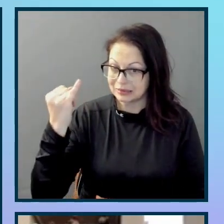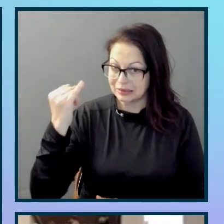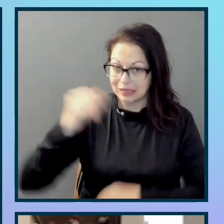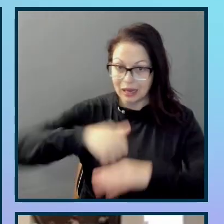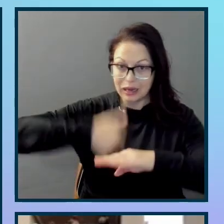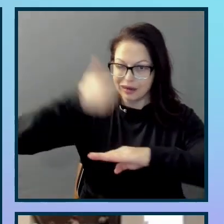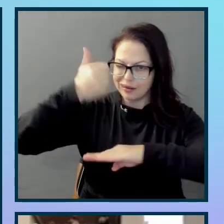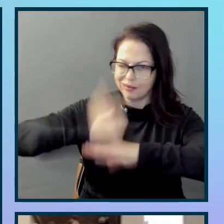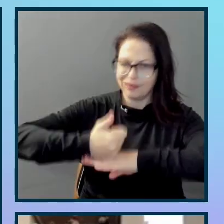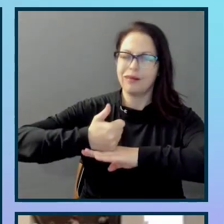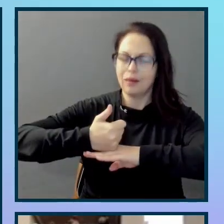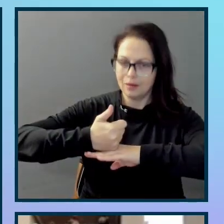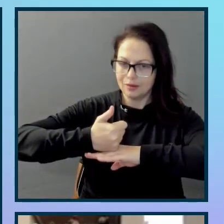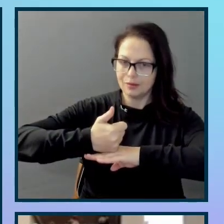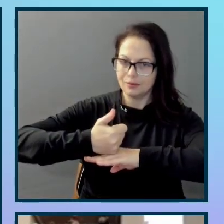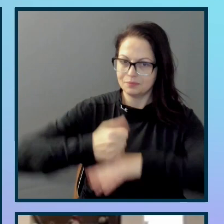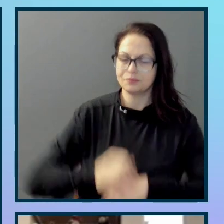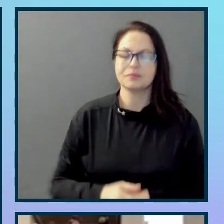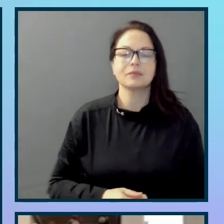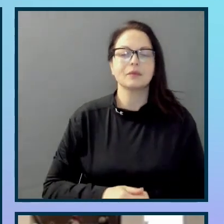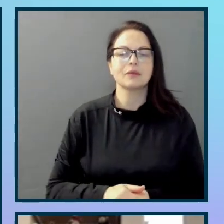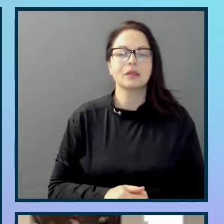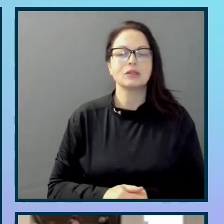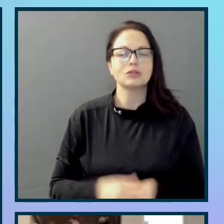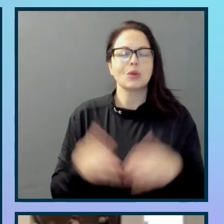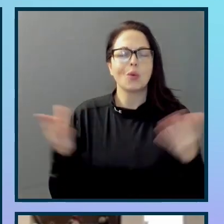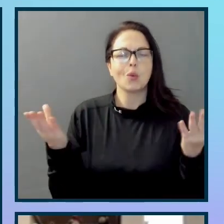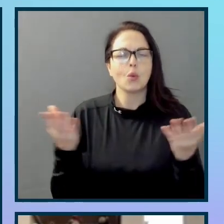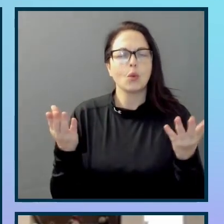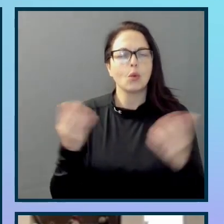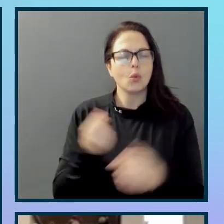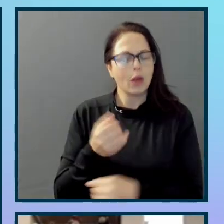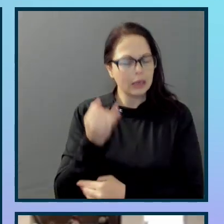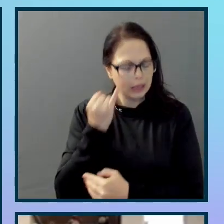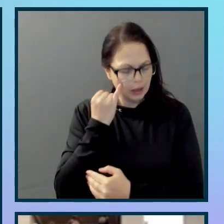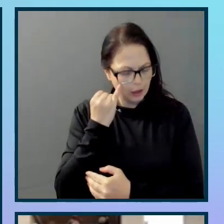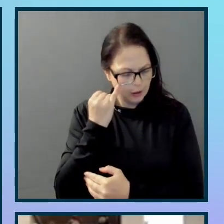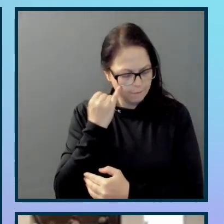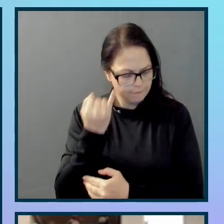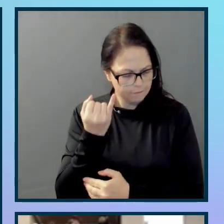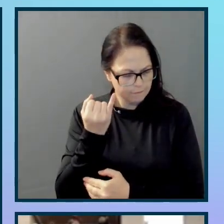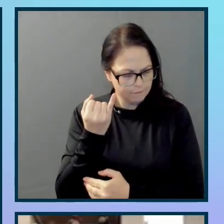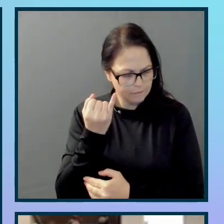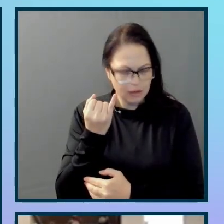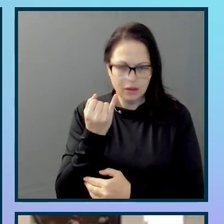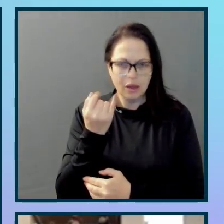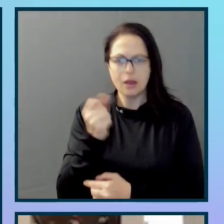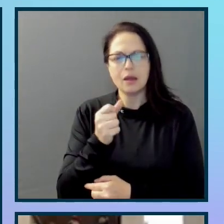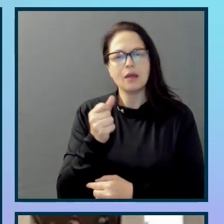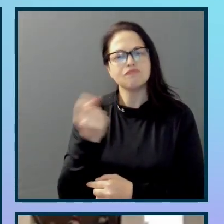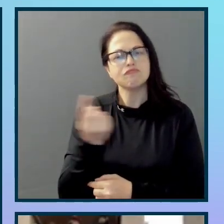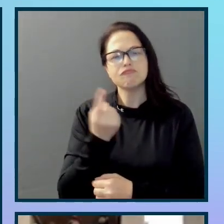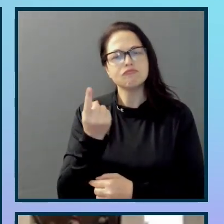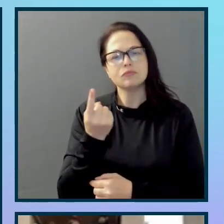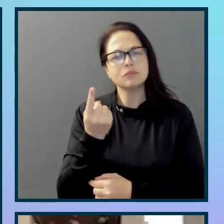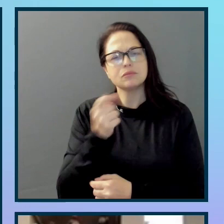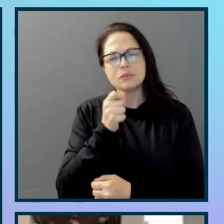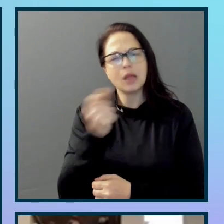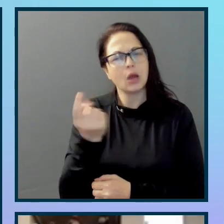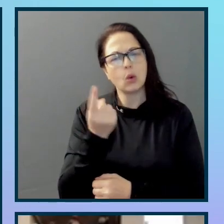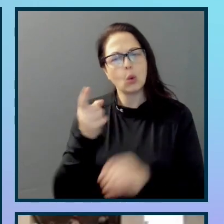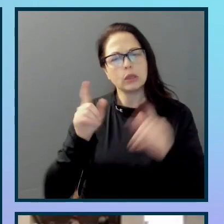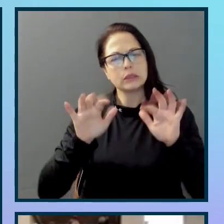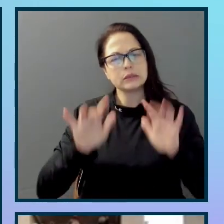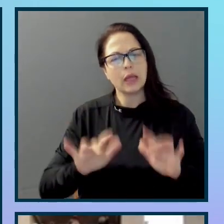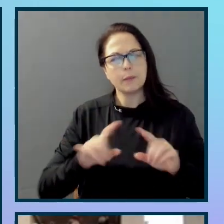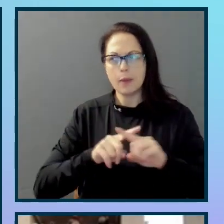instead of just typing, we let people talk? It's a golden idea. It goes all the way to the